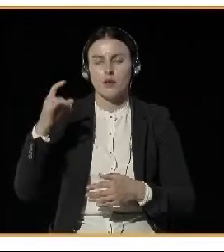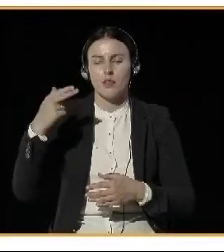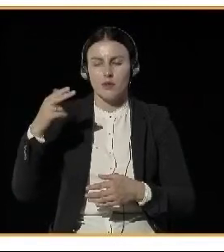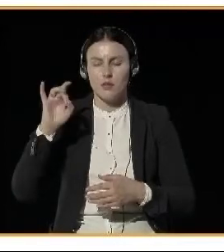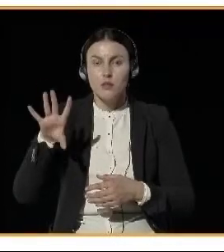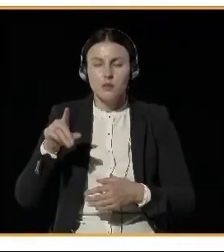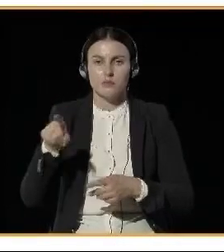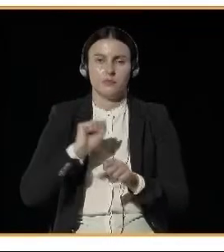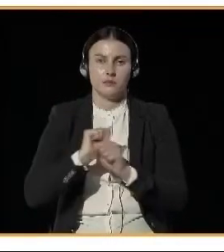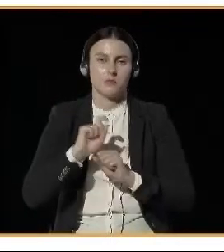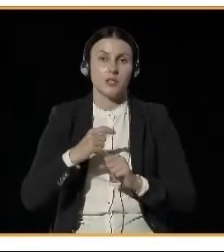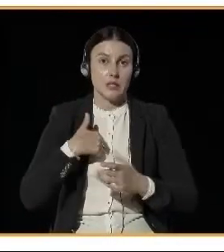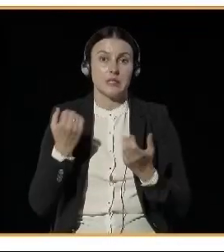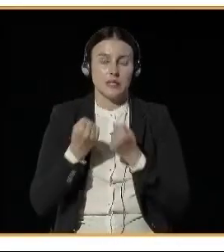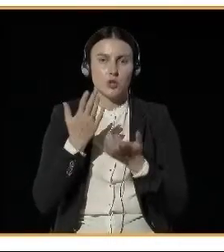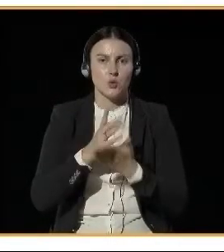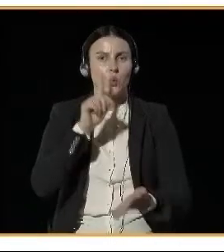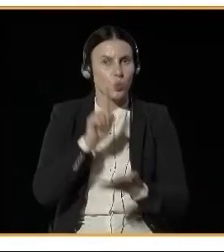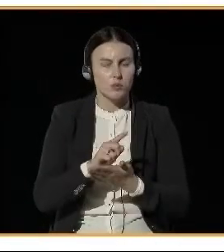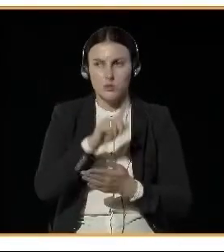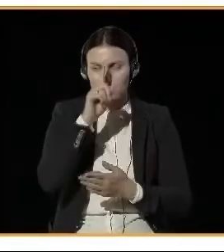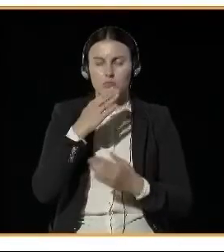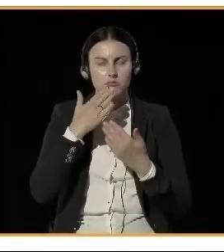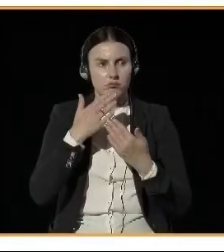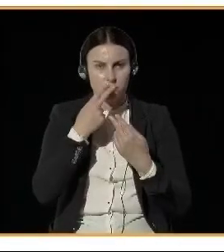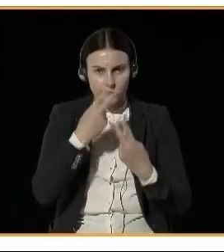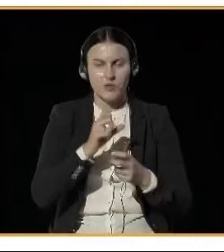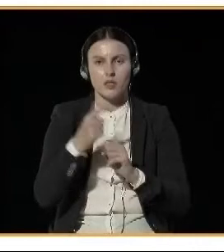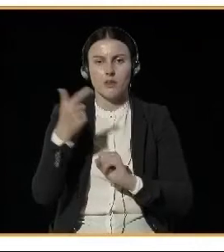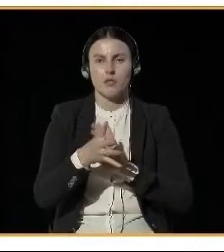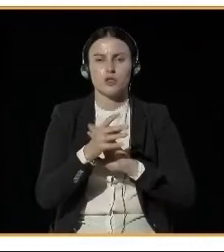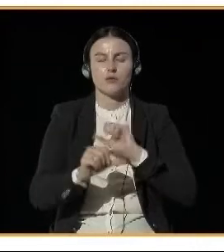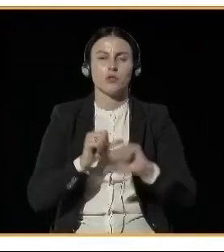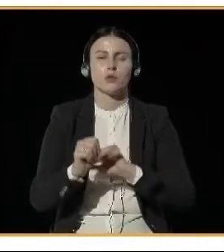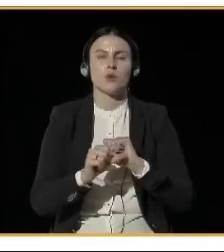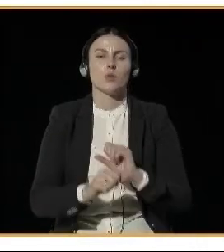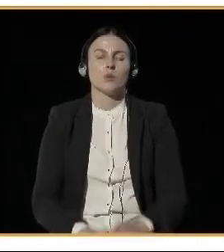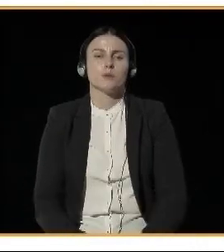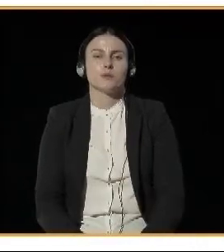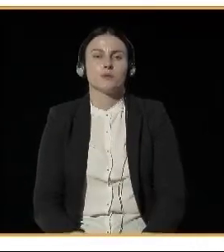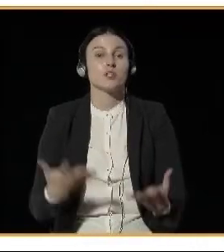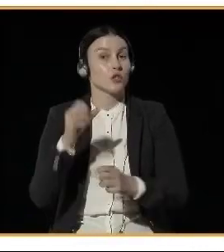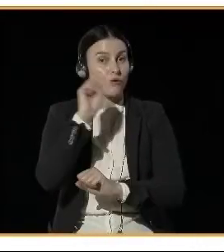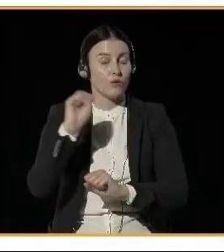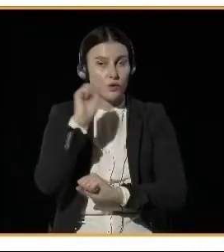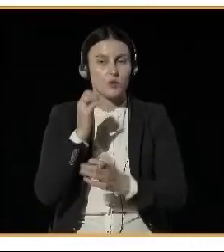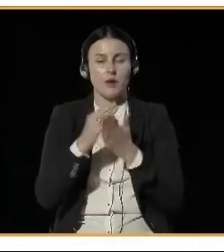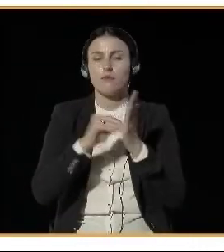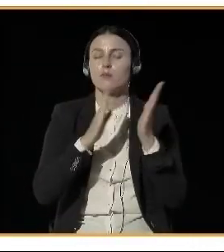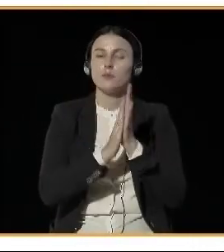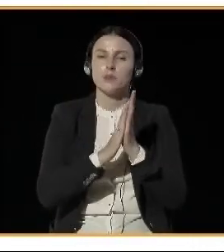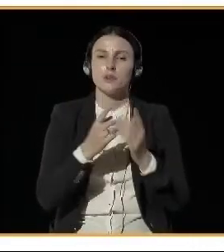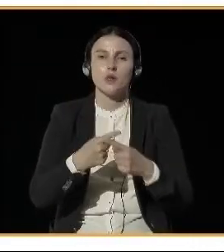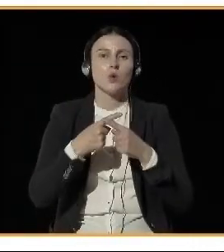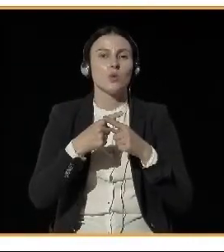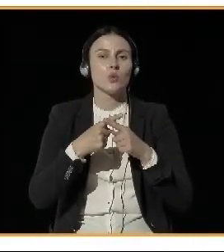And Wrocław is also aspiring to be the green capital of Europe. The